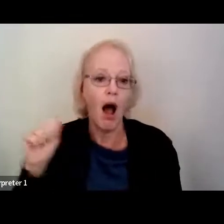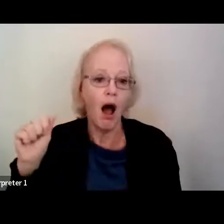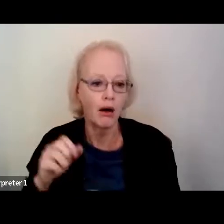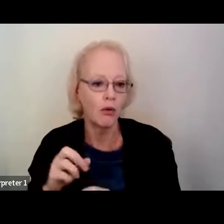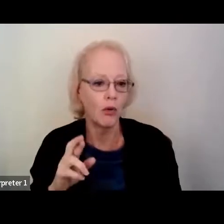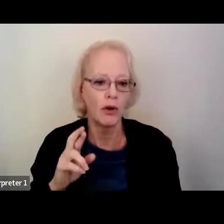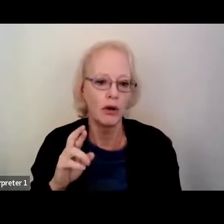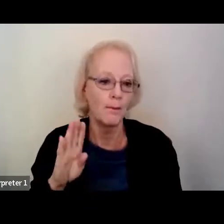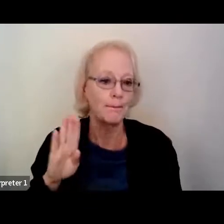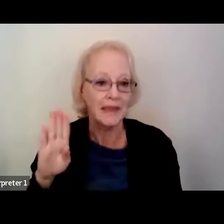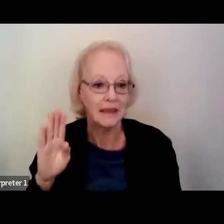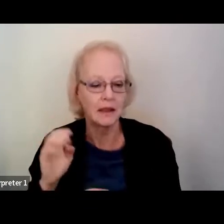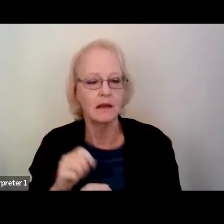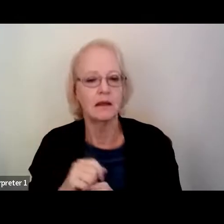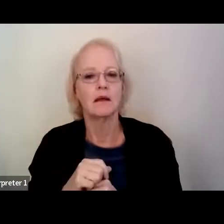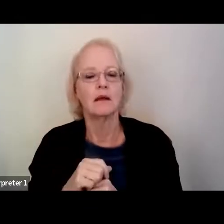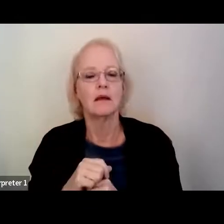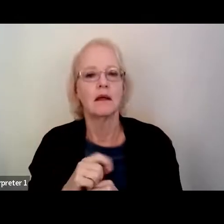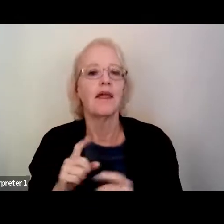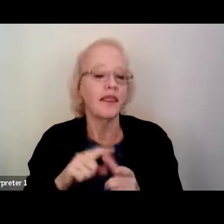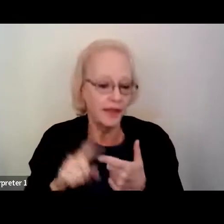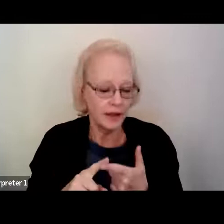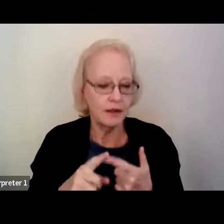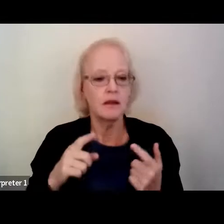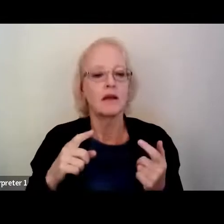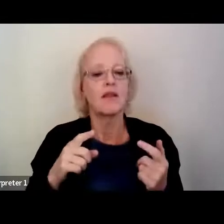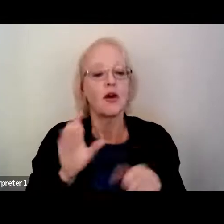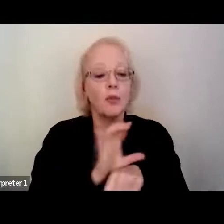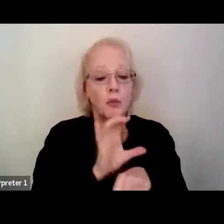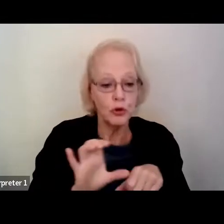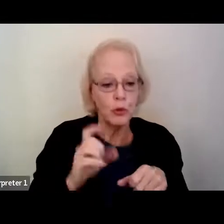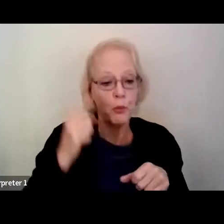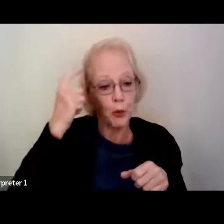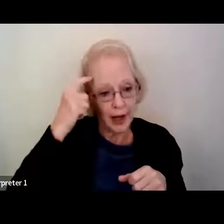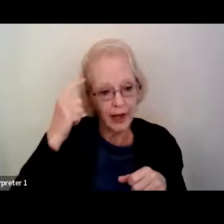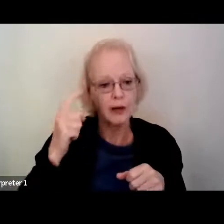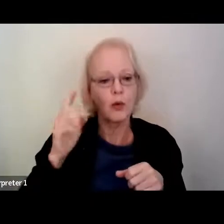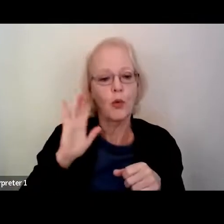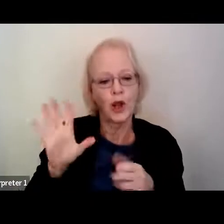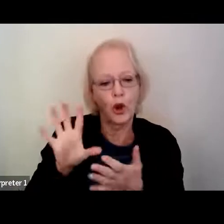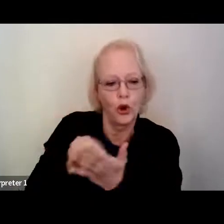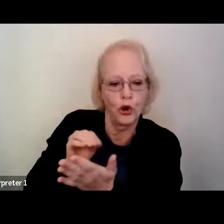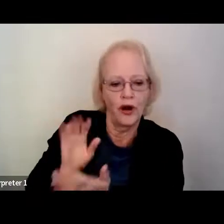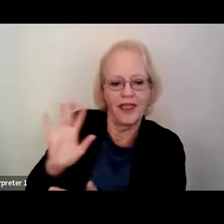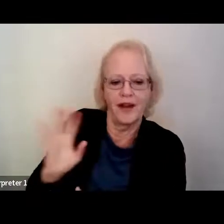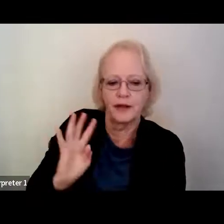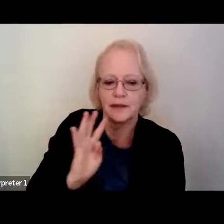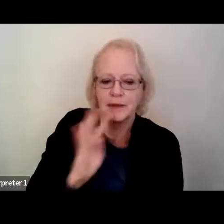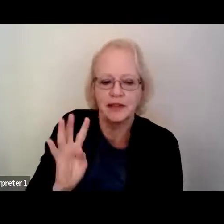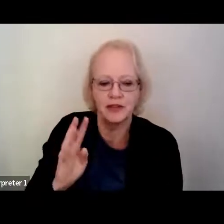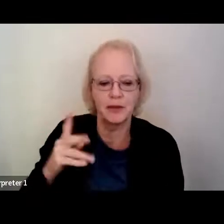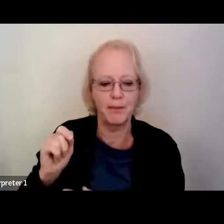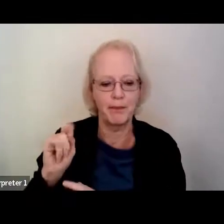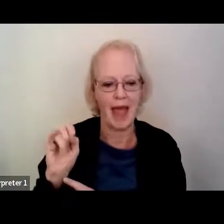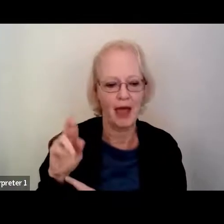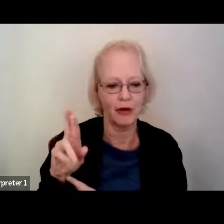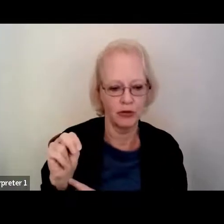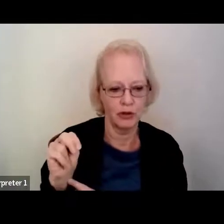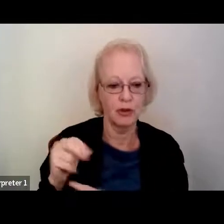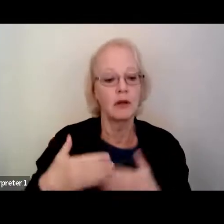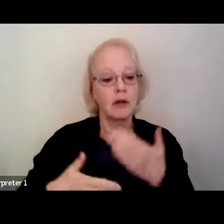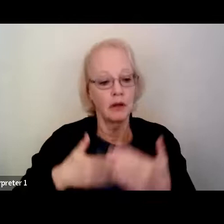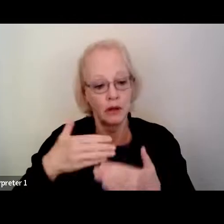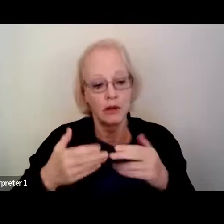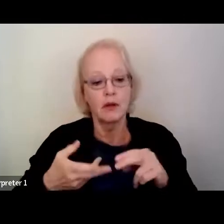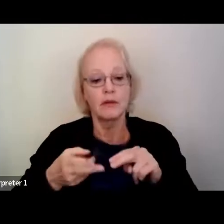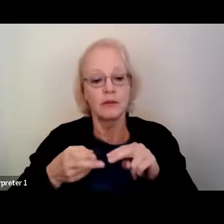and then the brain-computer interface would then learn these patterns. And then over time, you can kind of build on this,